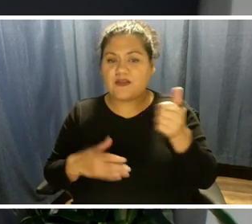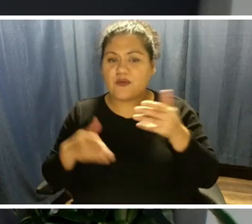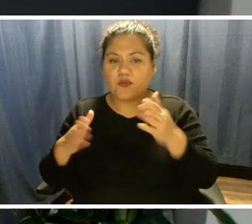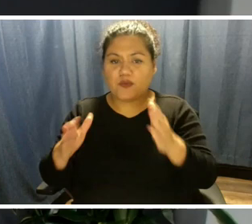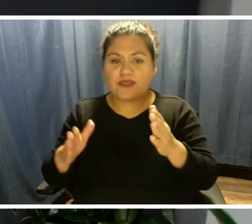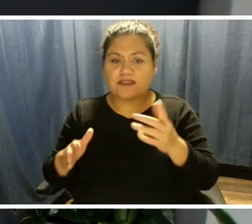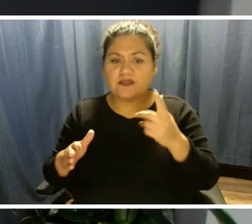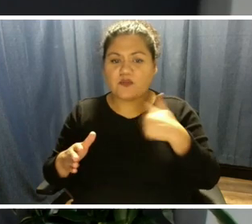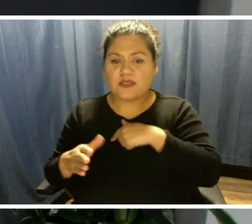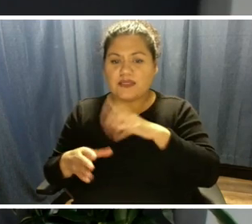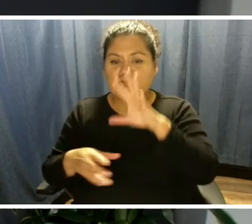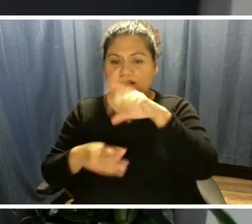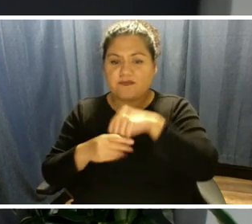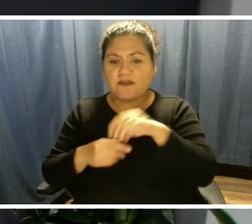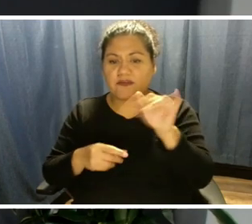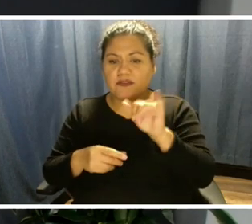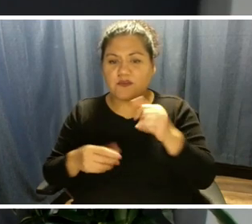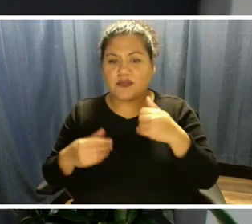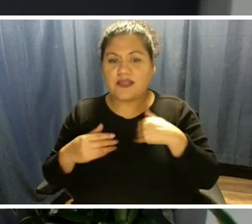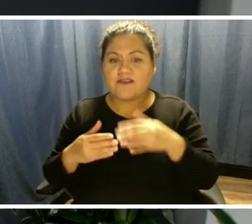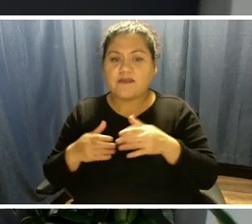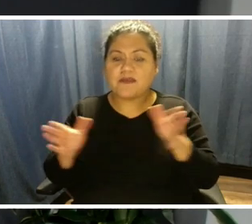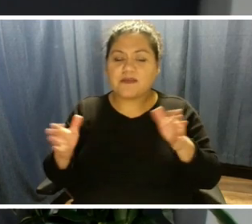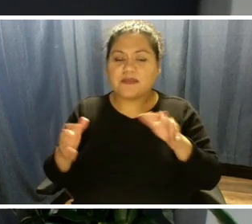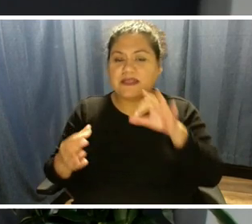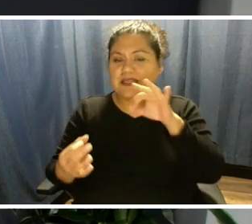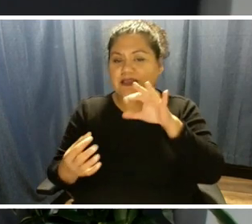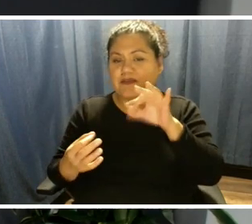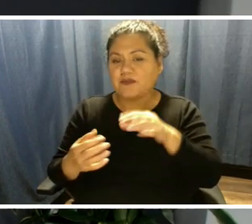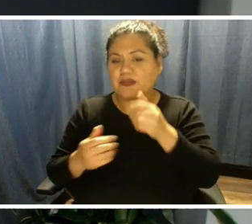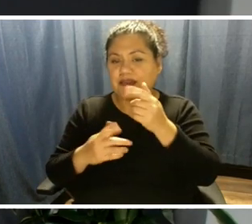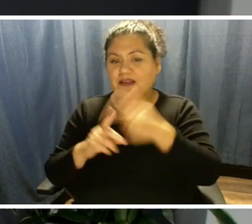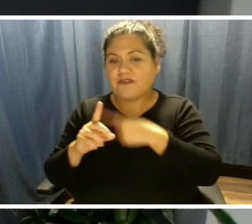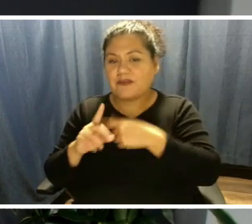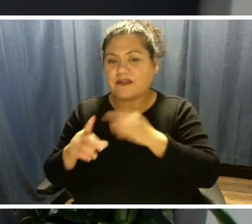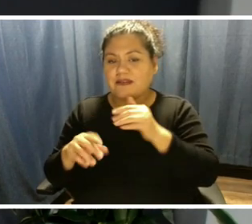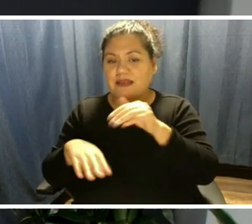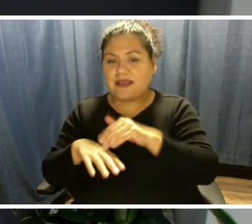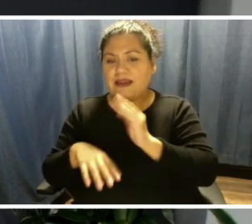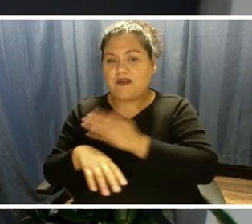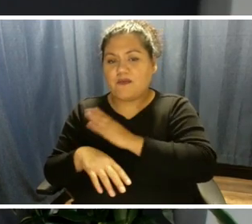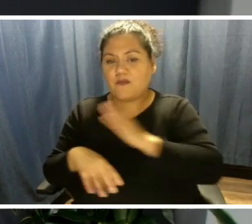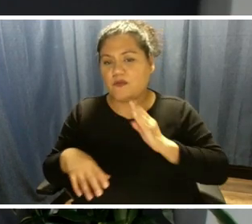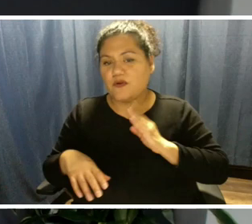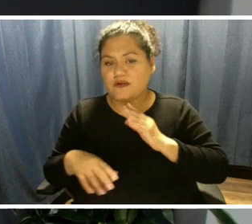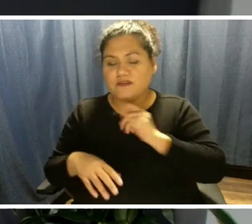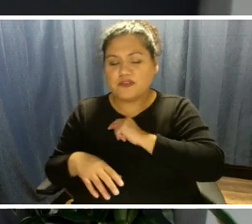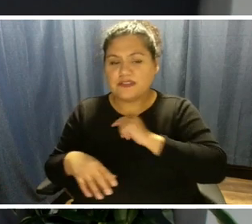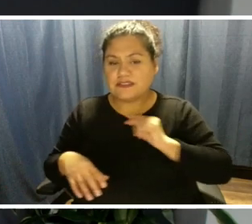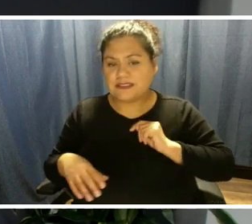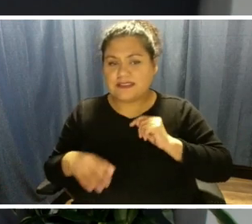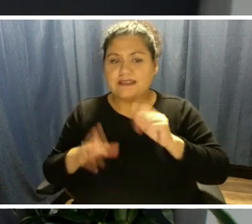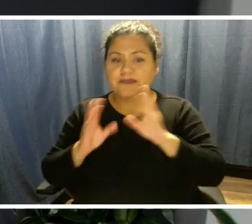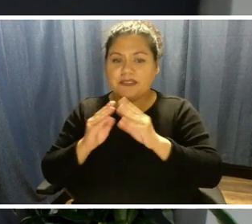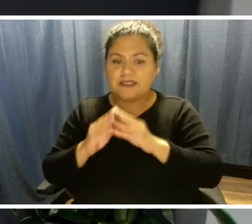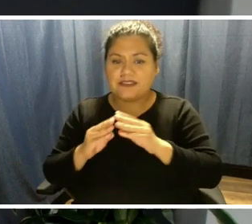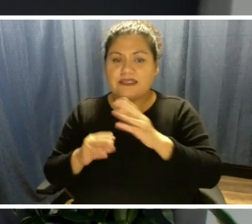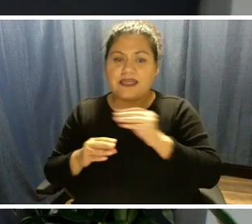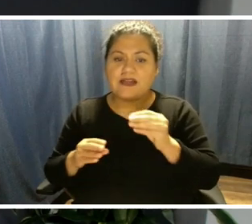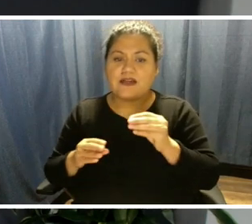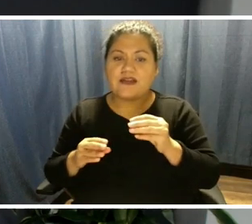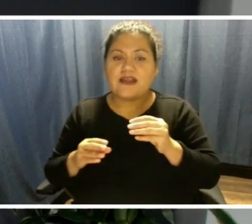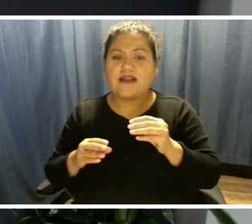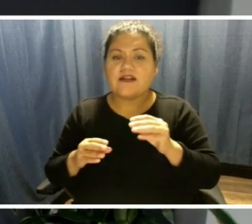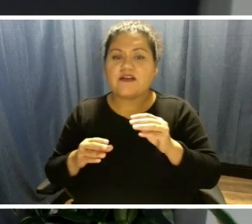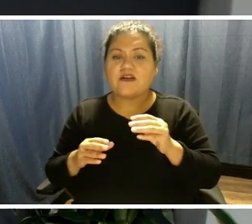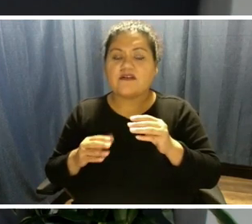involved as well. We do have public input every month at our board of trustees meeting and our rate advisory committee meetings too. Our next rate advisory committee